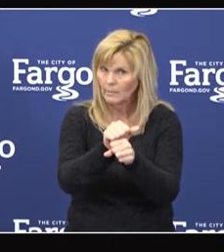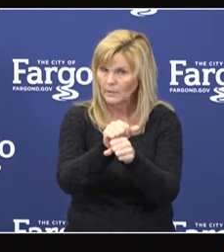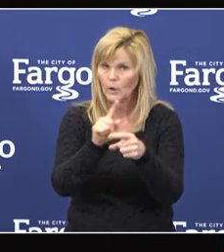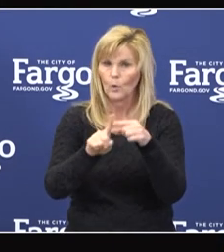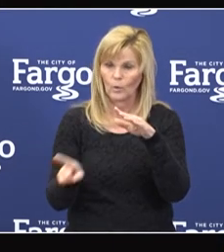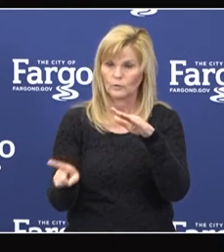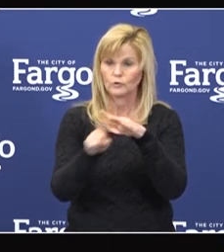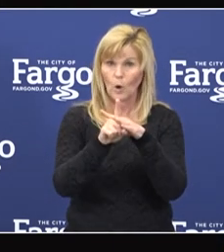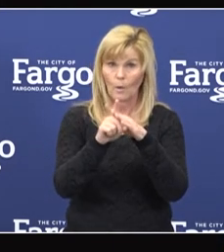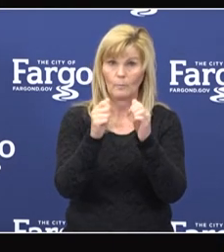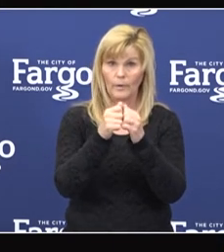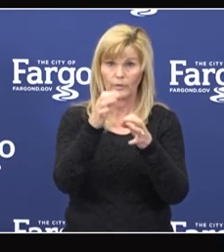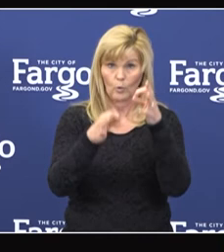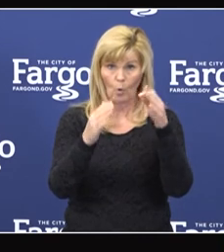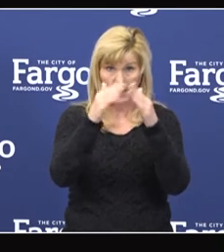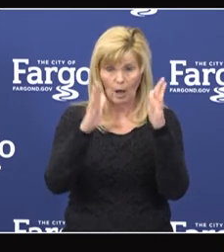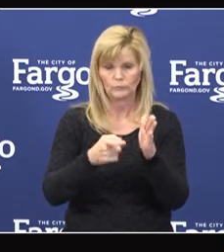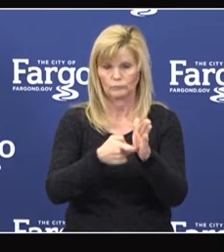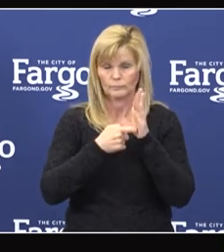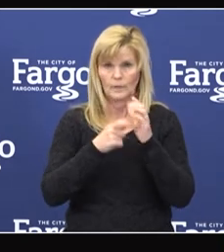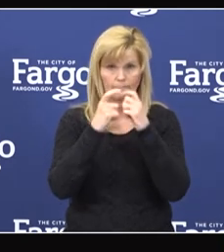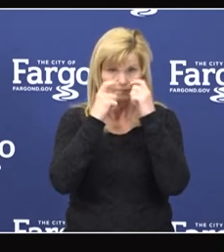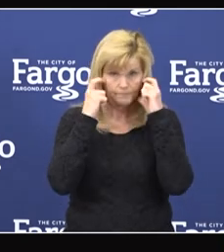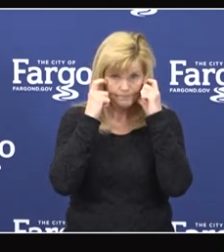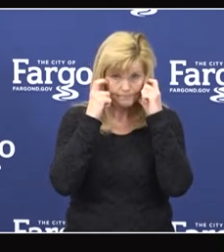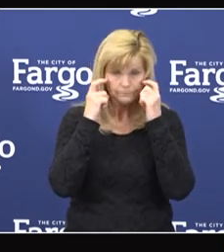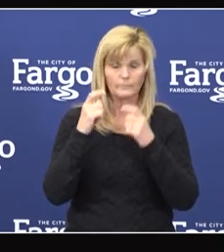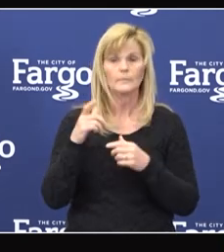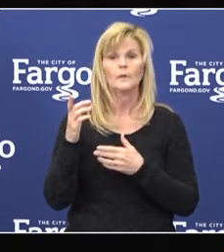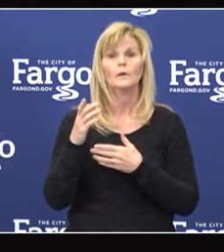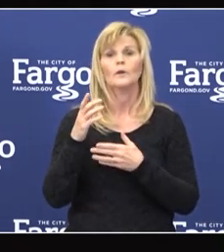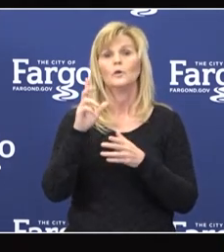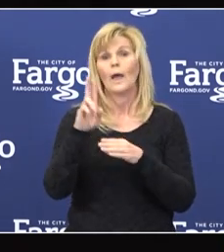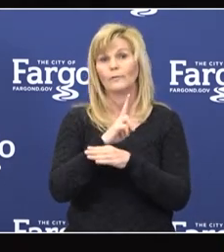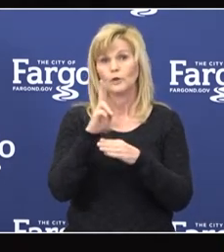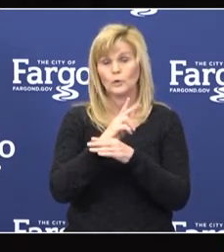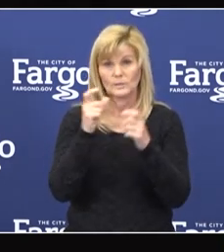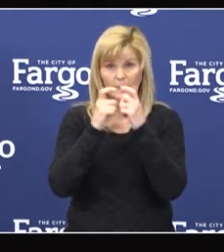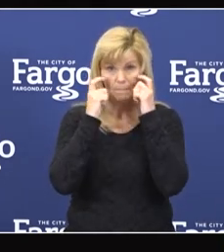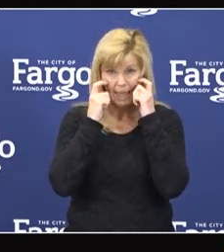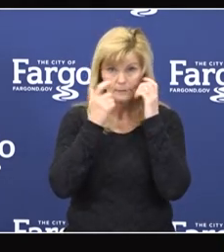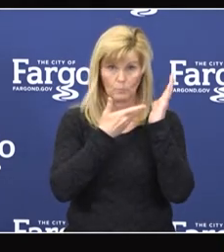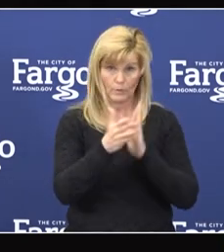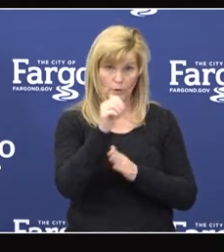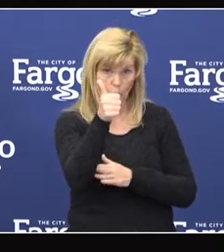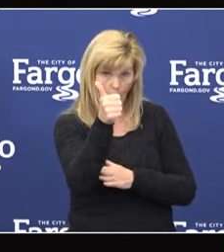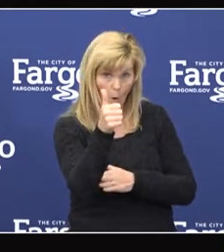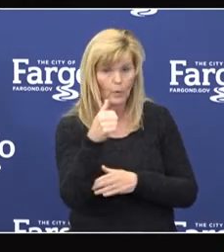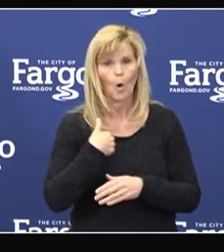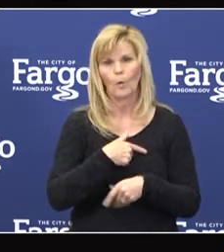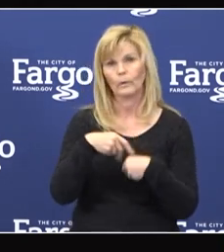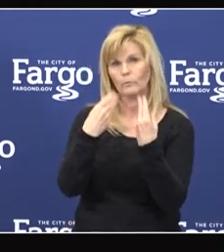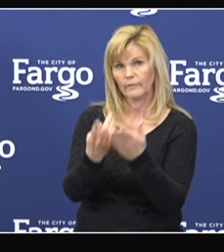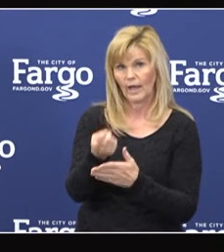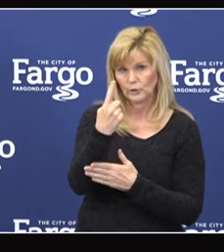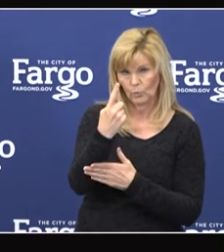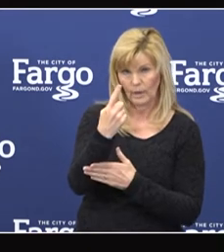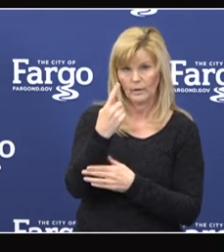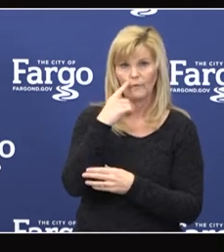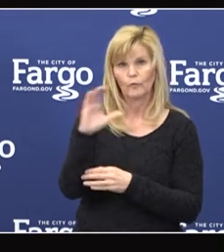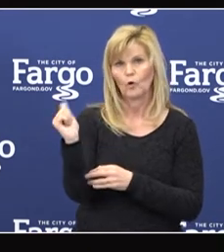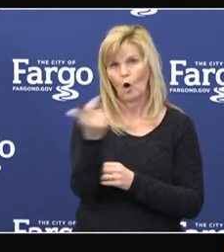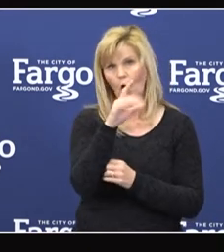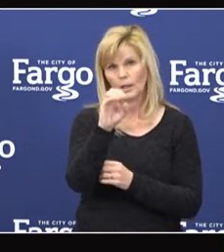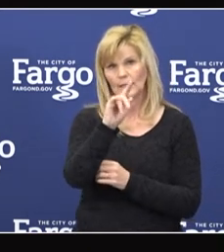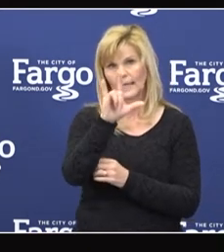paper masks available upon entry. We're asking visitors to wear these disposable masks or bring one of your own when visiting all county offices.